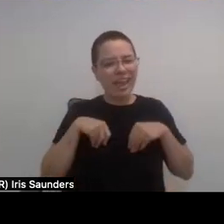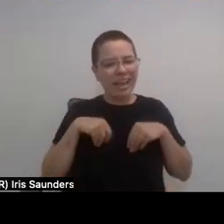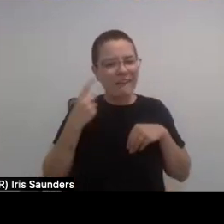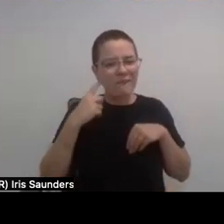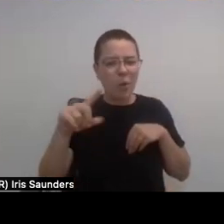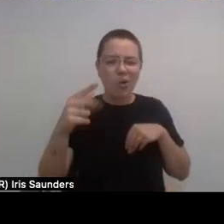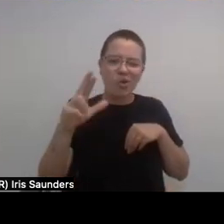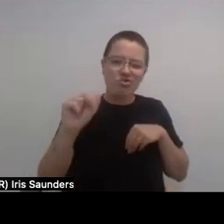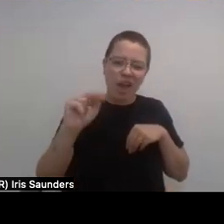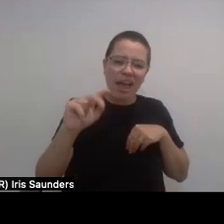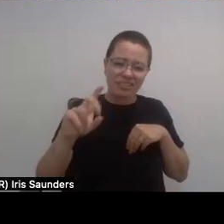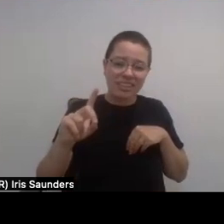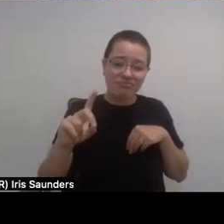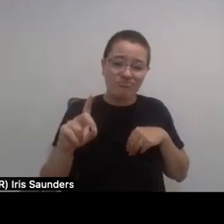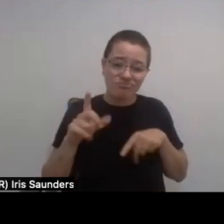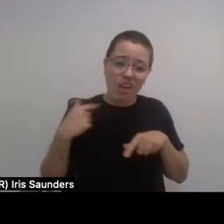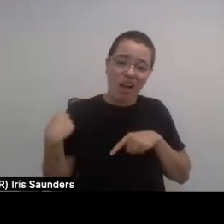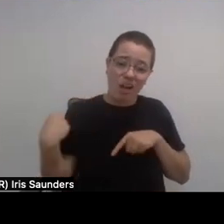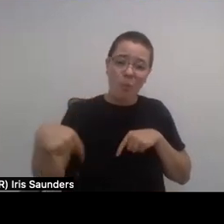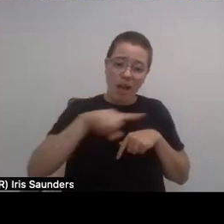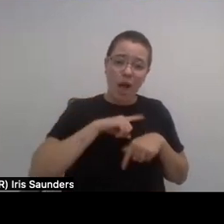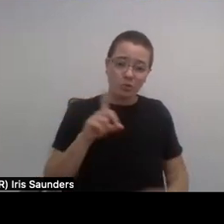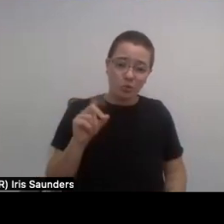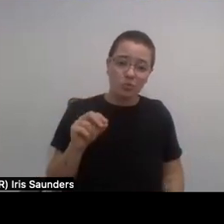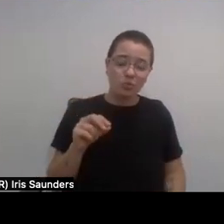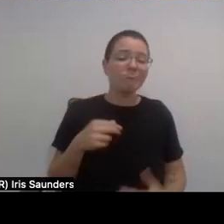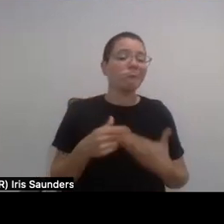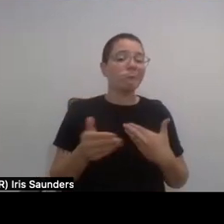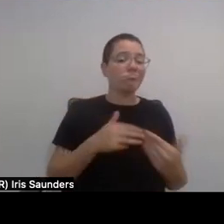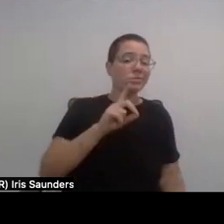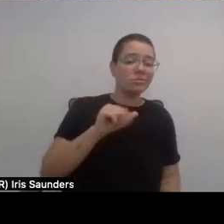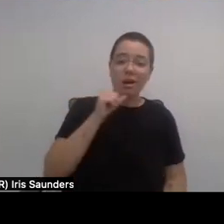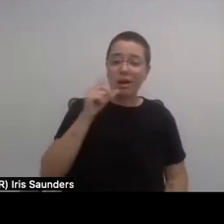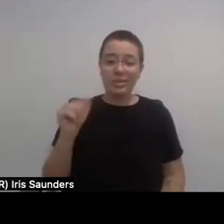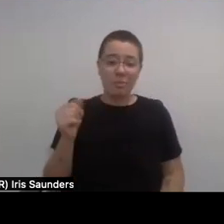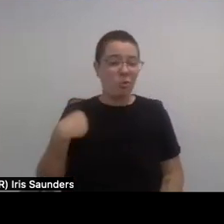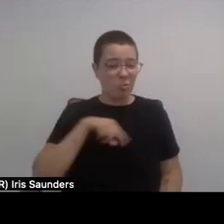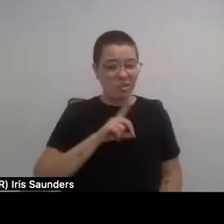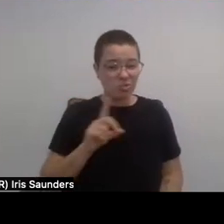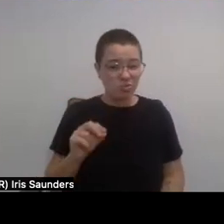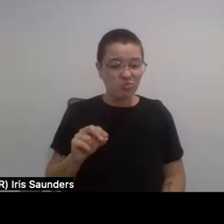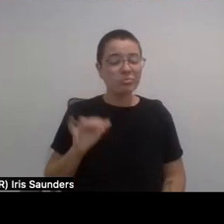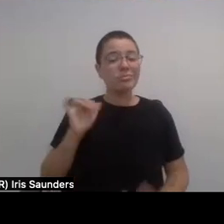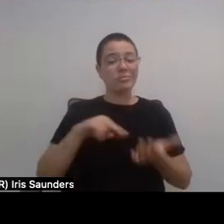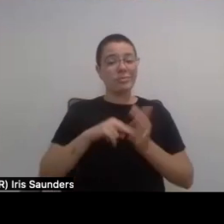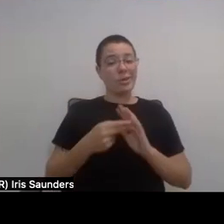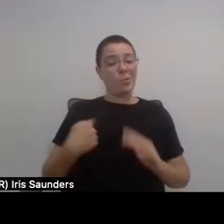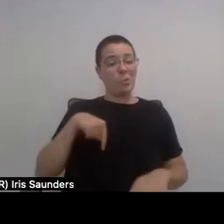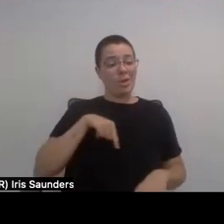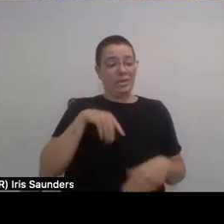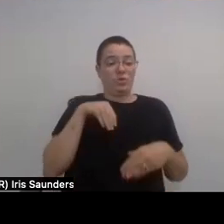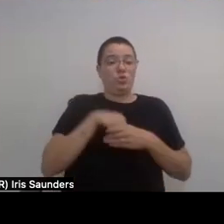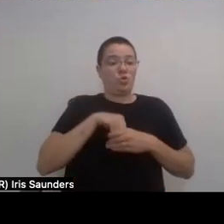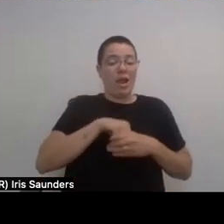even those of us with disabilities, we know what we can do. And you know what I mean, and we've internalized our abilities, and we know our abilities.